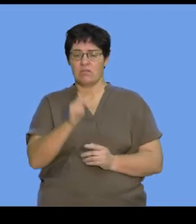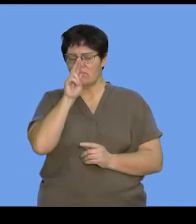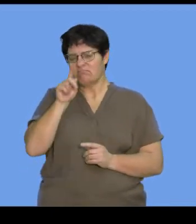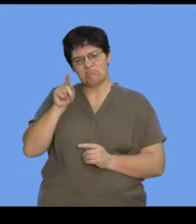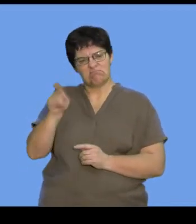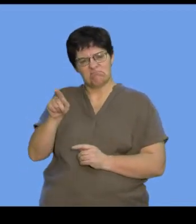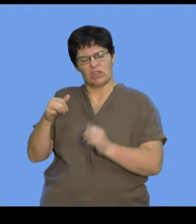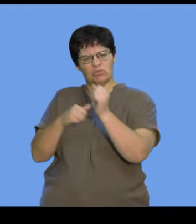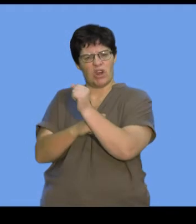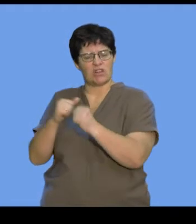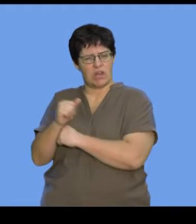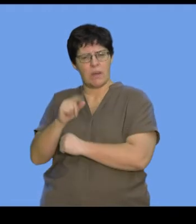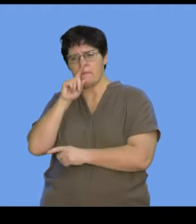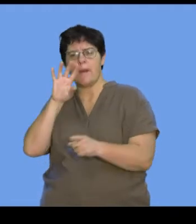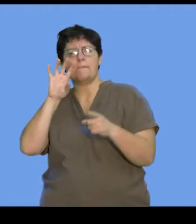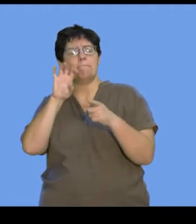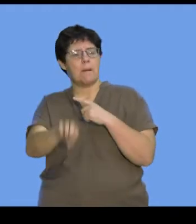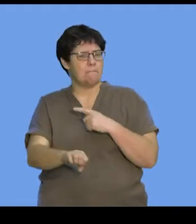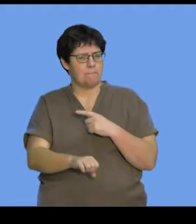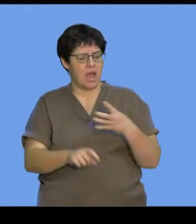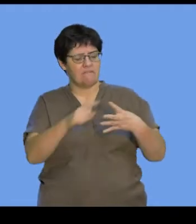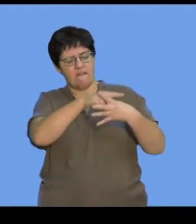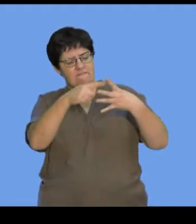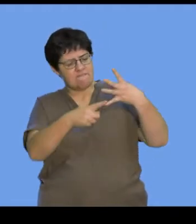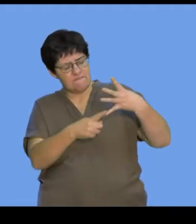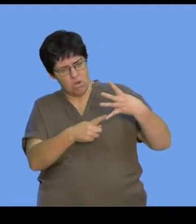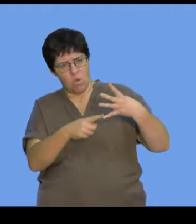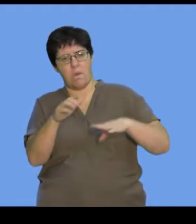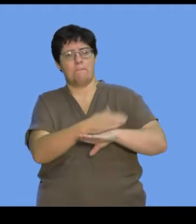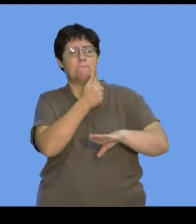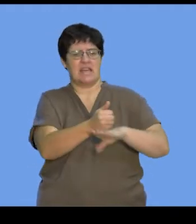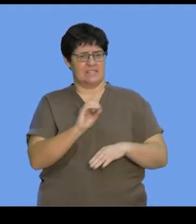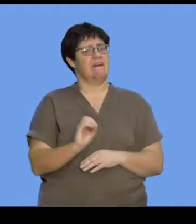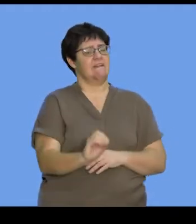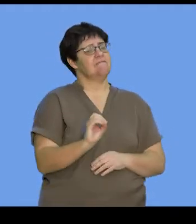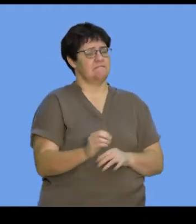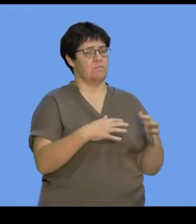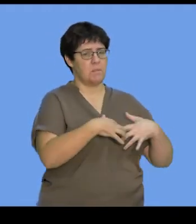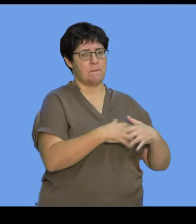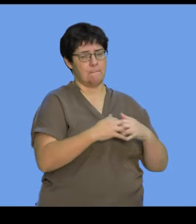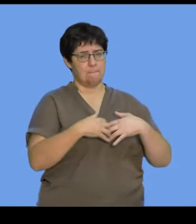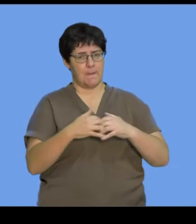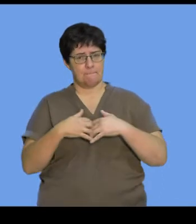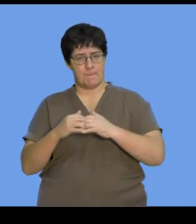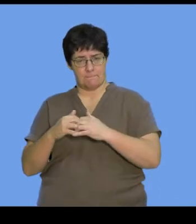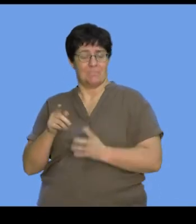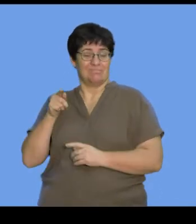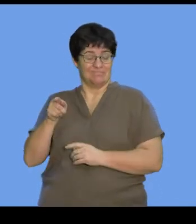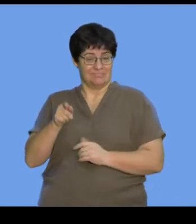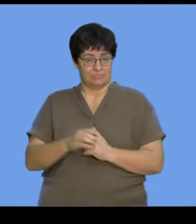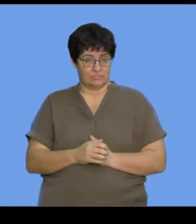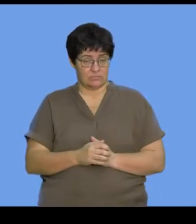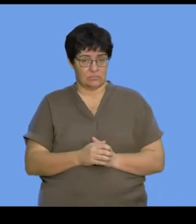nucleotides, it's important that we recognize that there are four possible bases that can form part of a nucleotide.